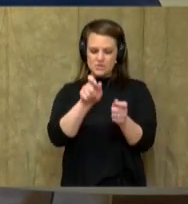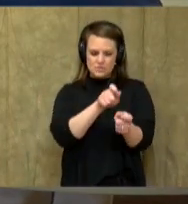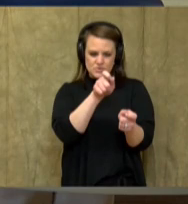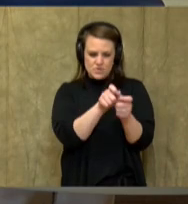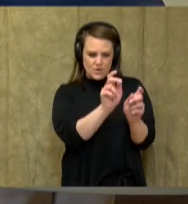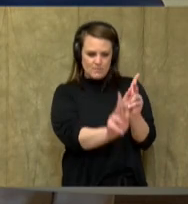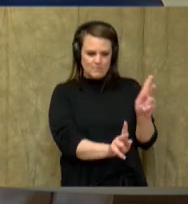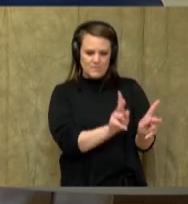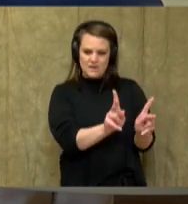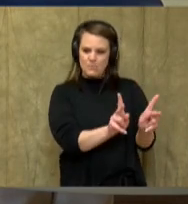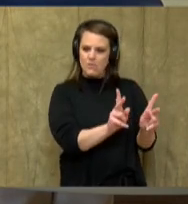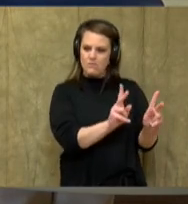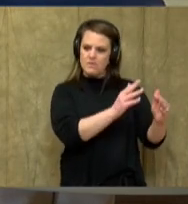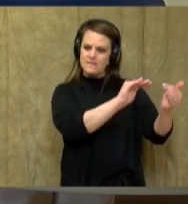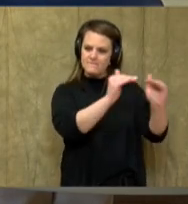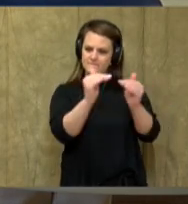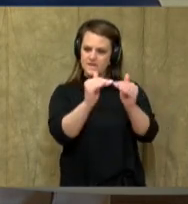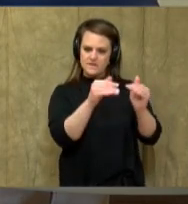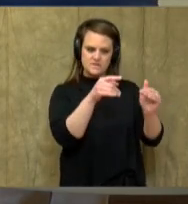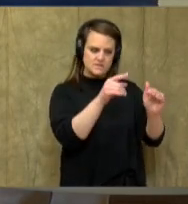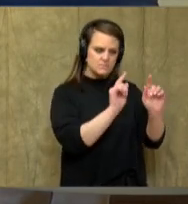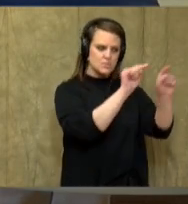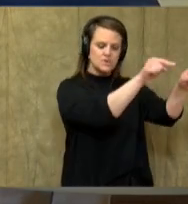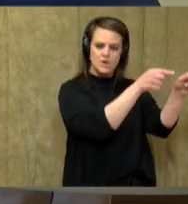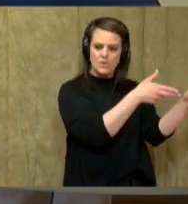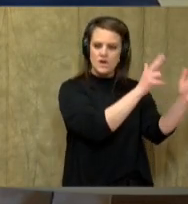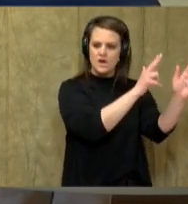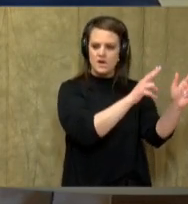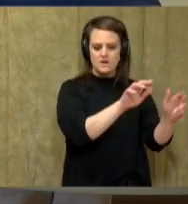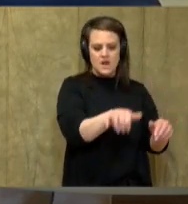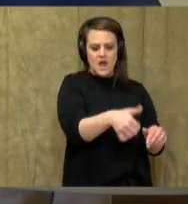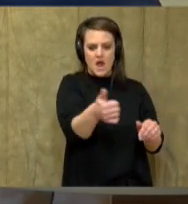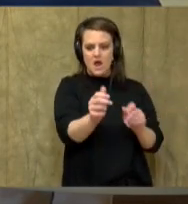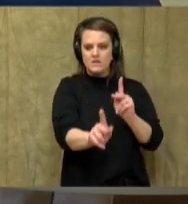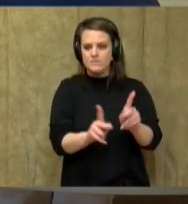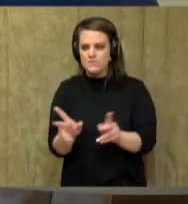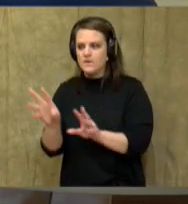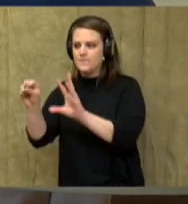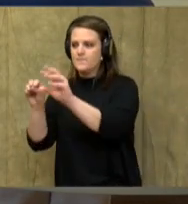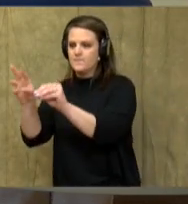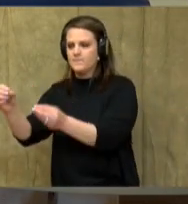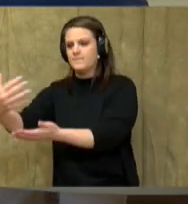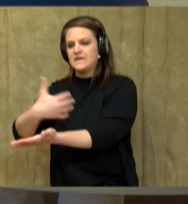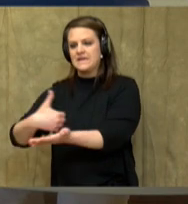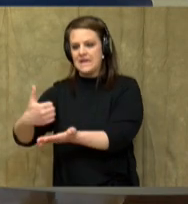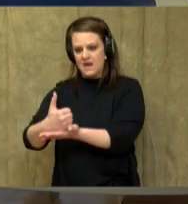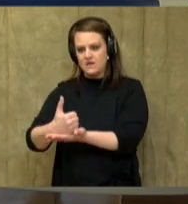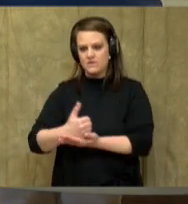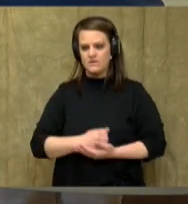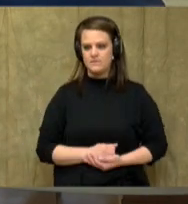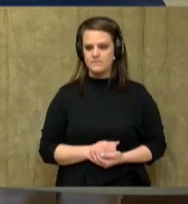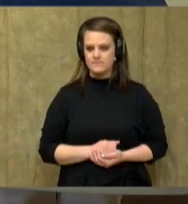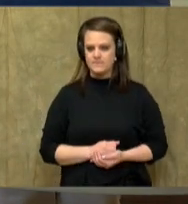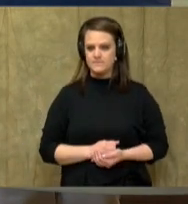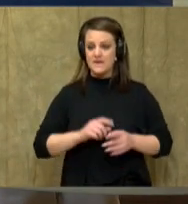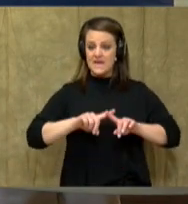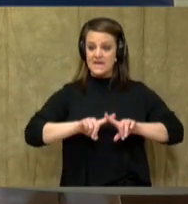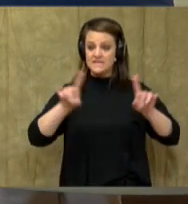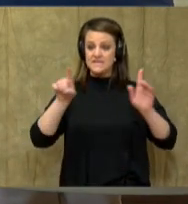in the village was to hunt. And other people's job was to gather. And in different seasons,